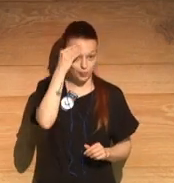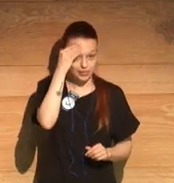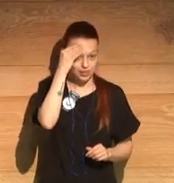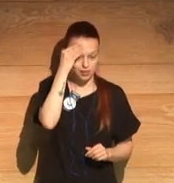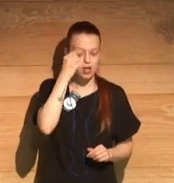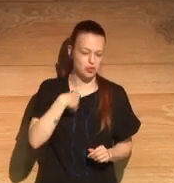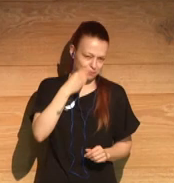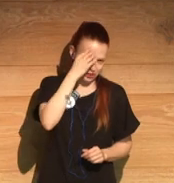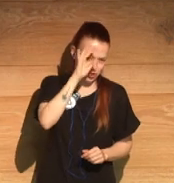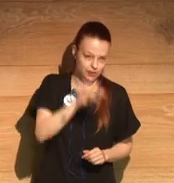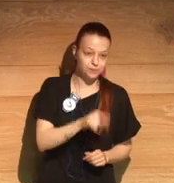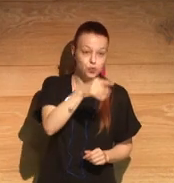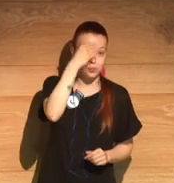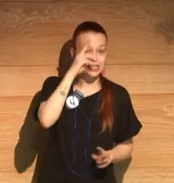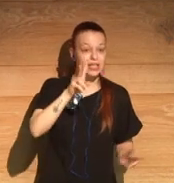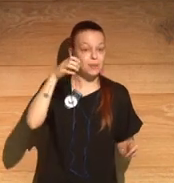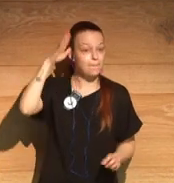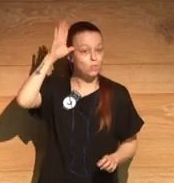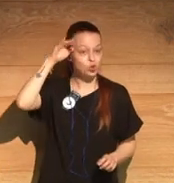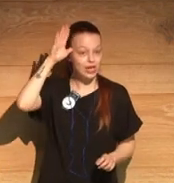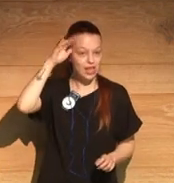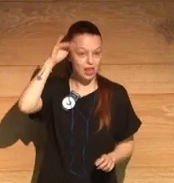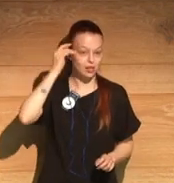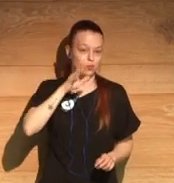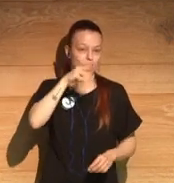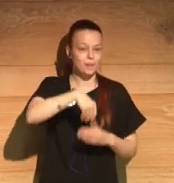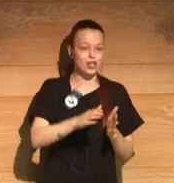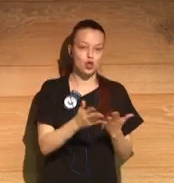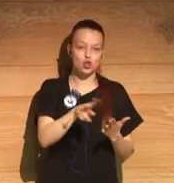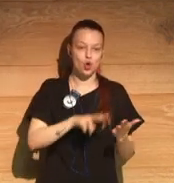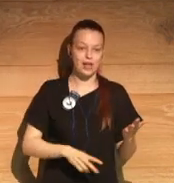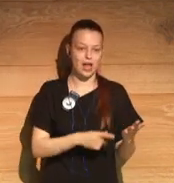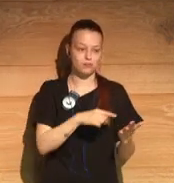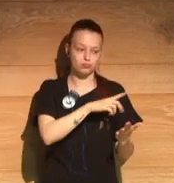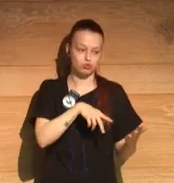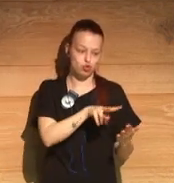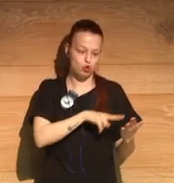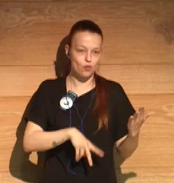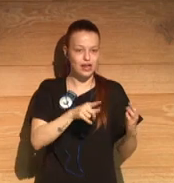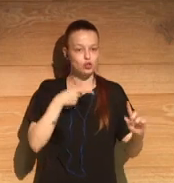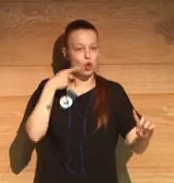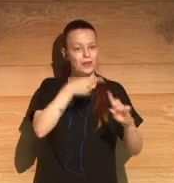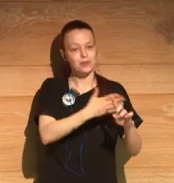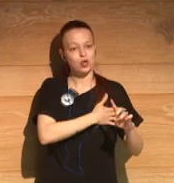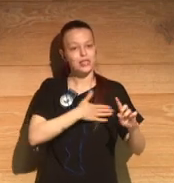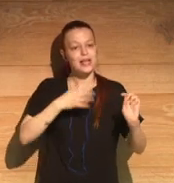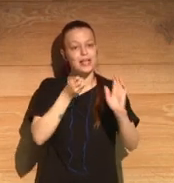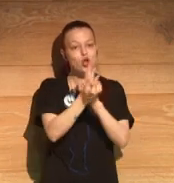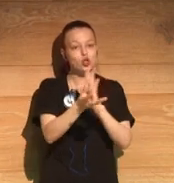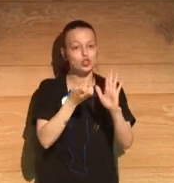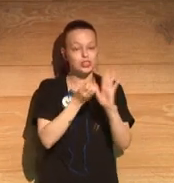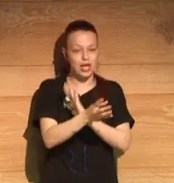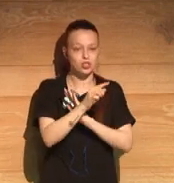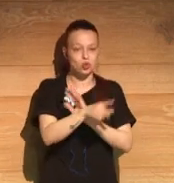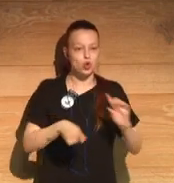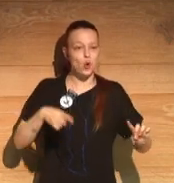Now, John, now, I certainly think this sort of brutality in a novel, which says